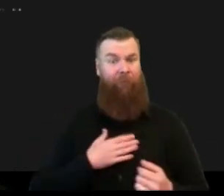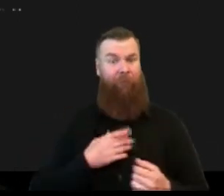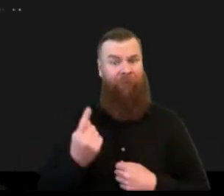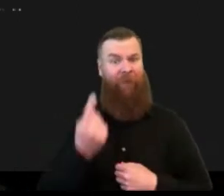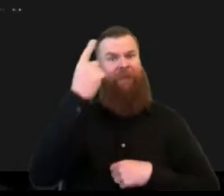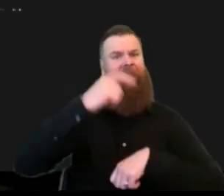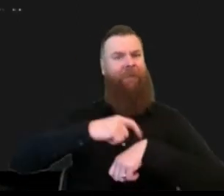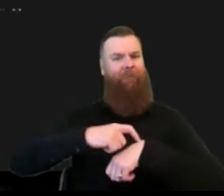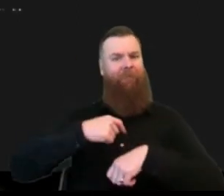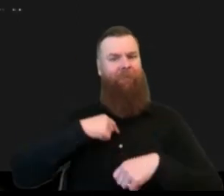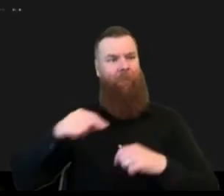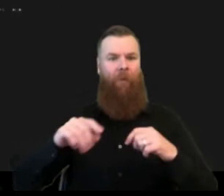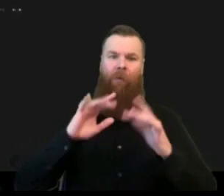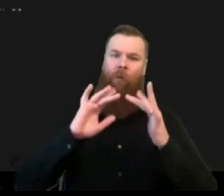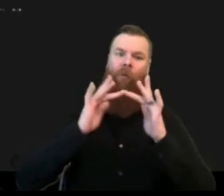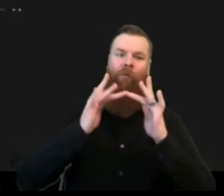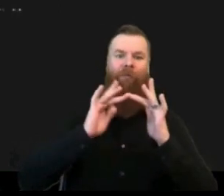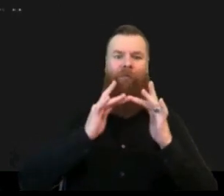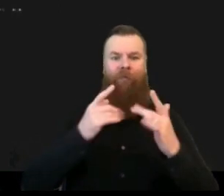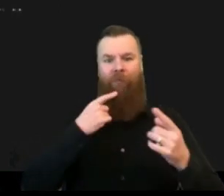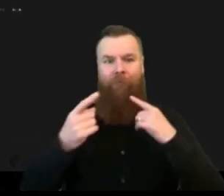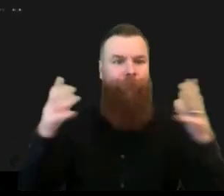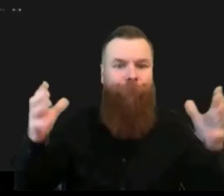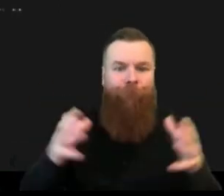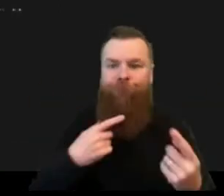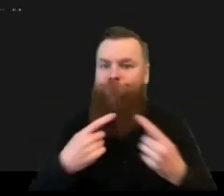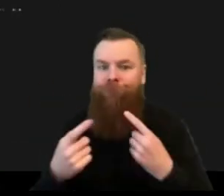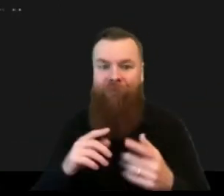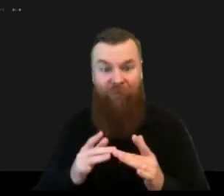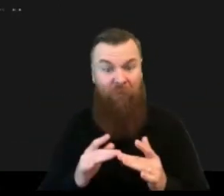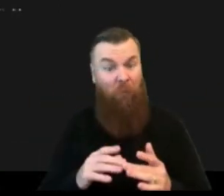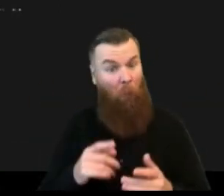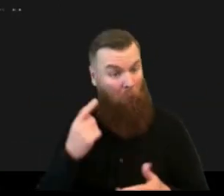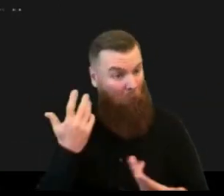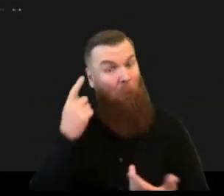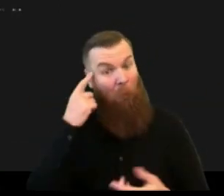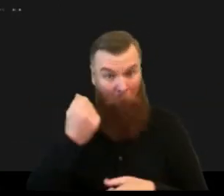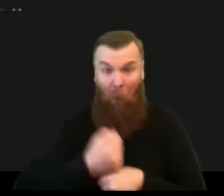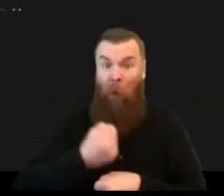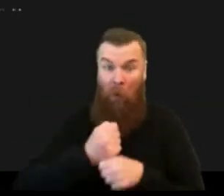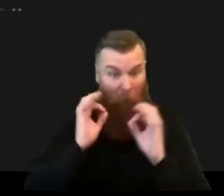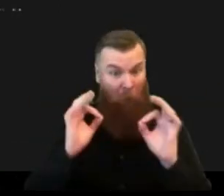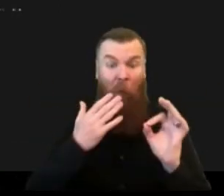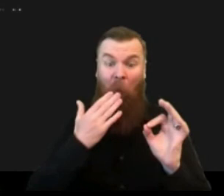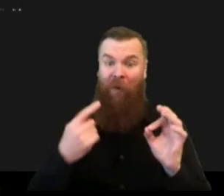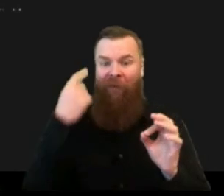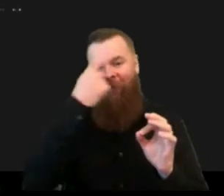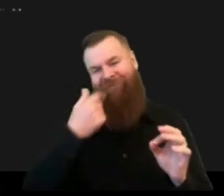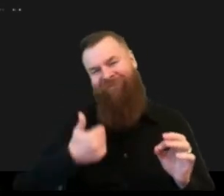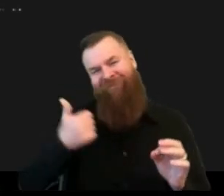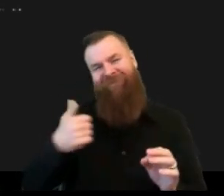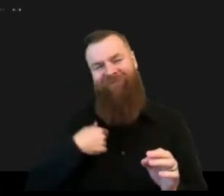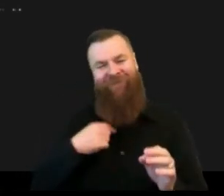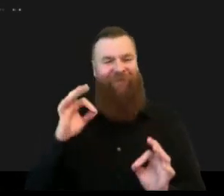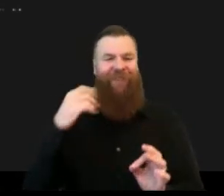i think it worked quite well i mean it's never the same as being in person where you can now go out for coffee and find the person who